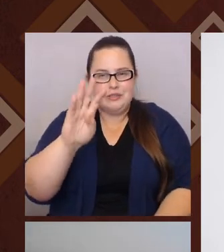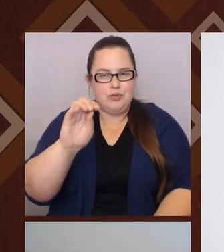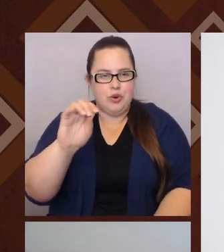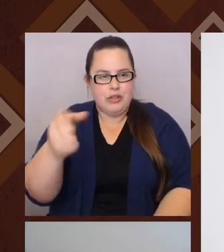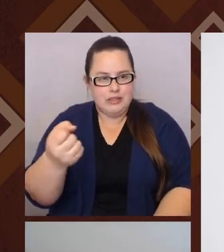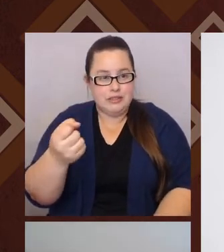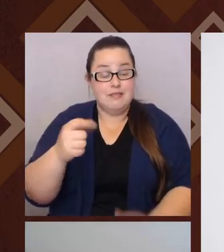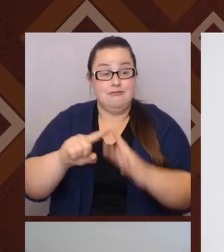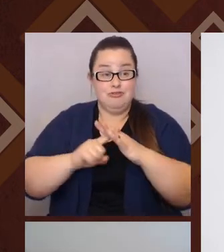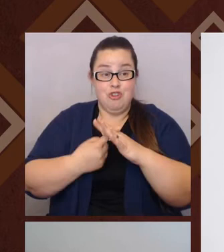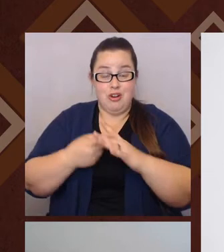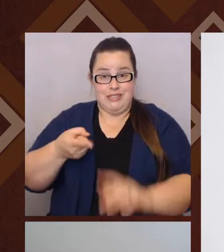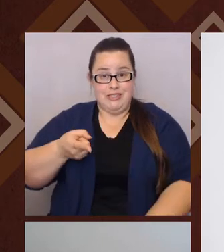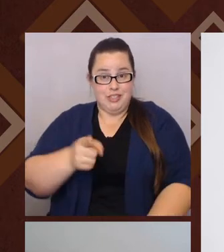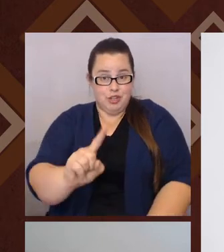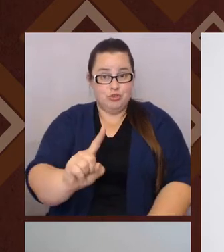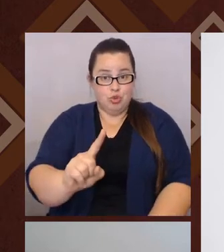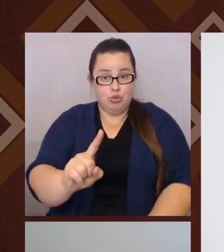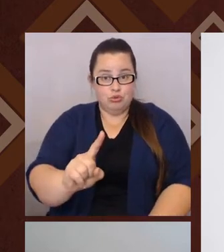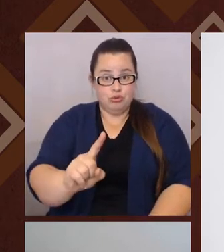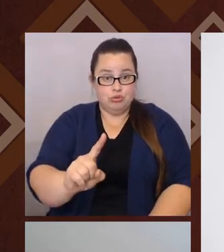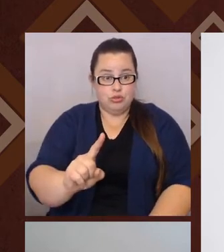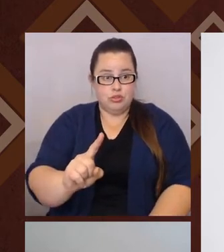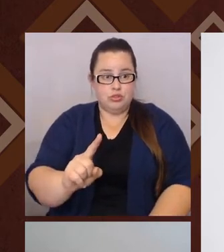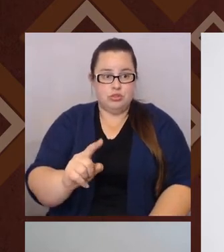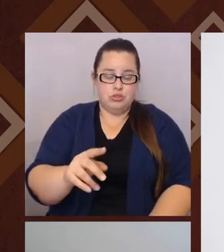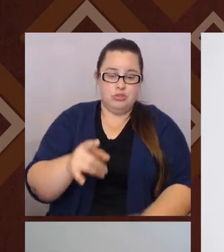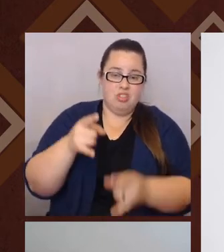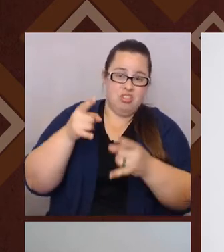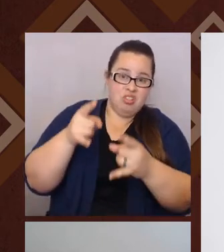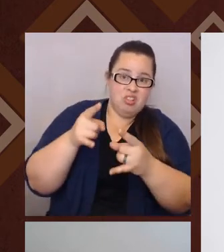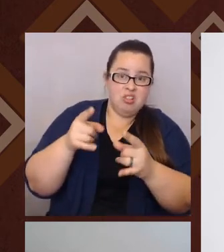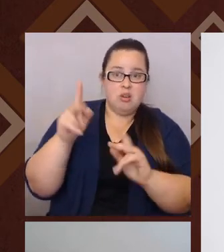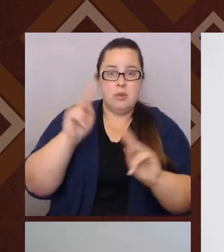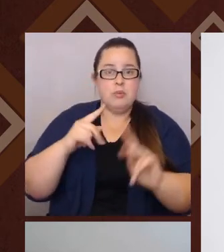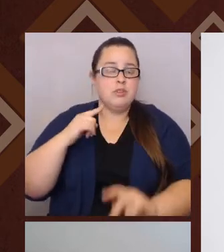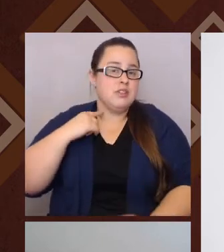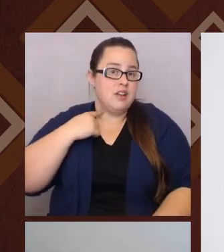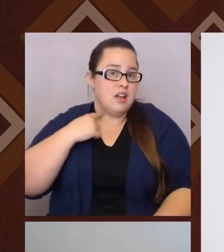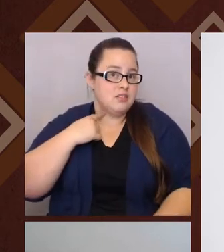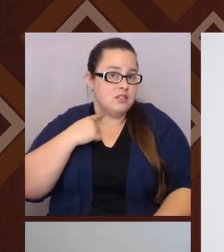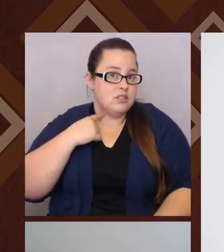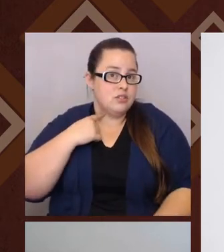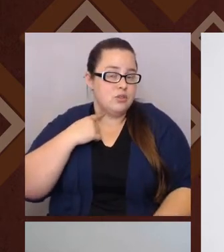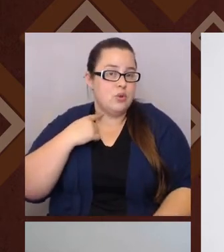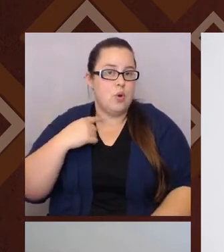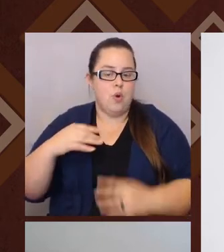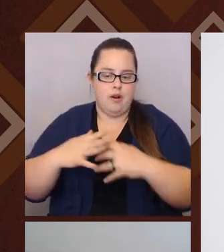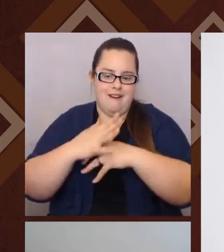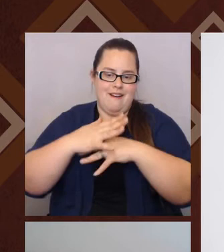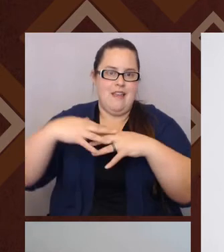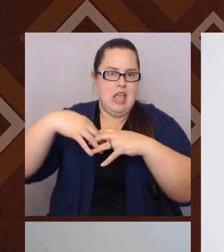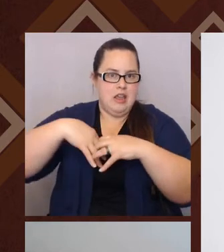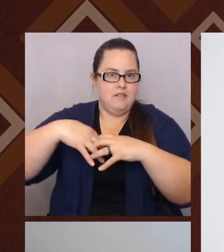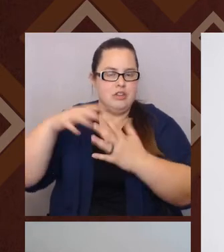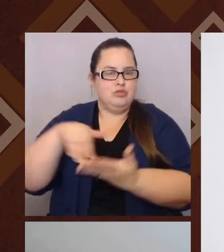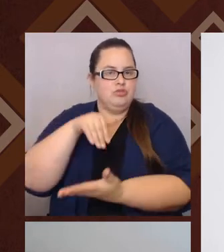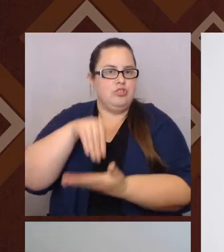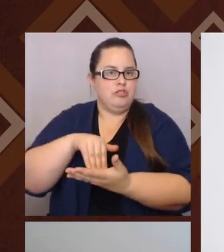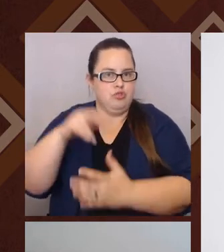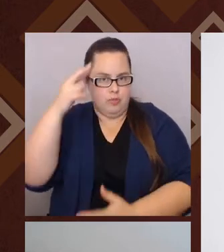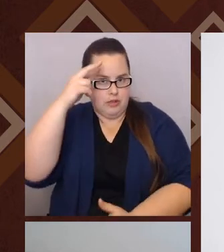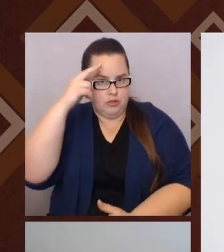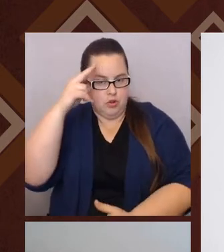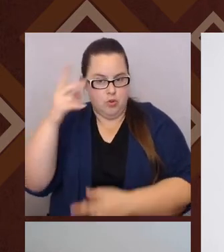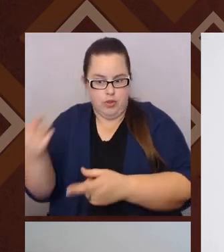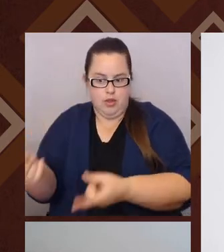insult to make fun of people's accent who are like native people from central Mexico, who, when they got to the